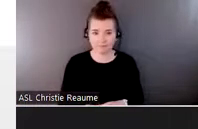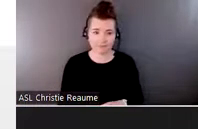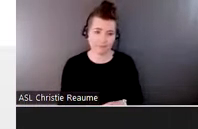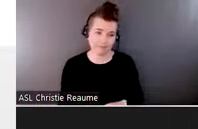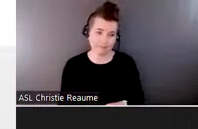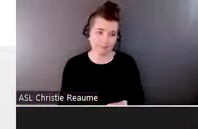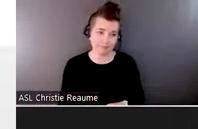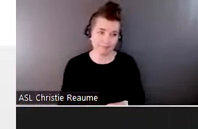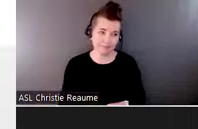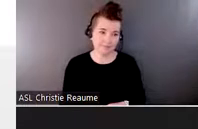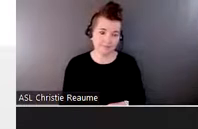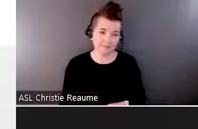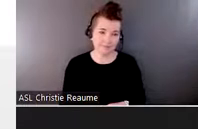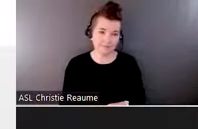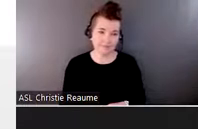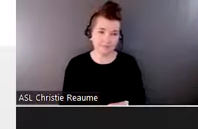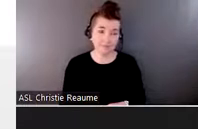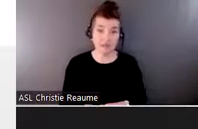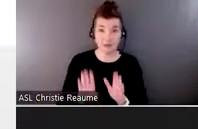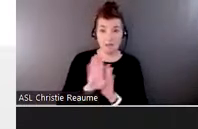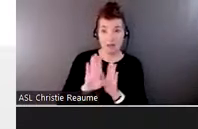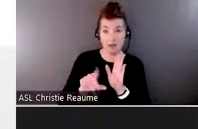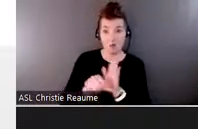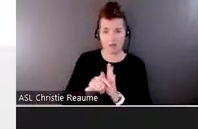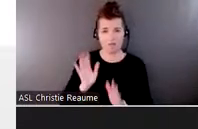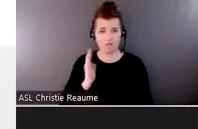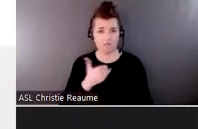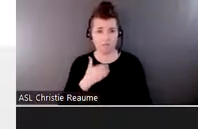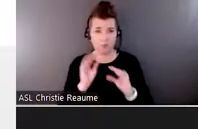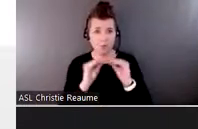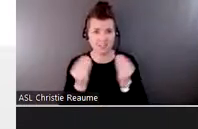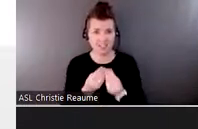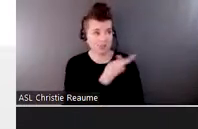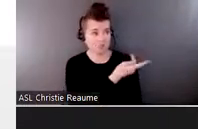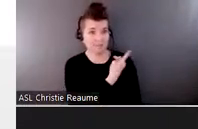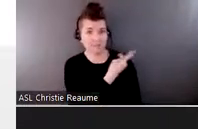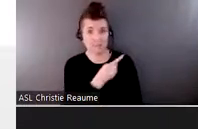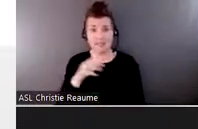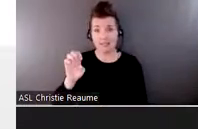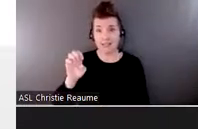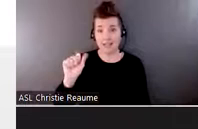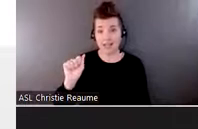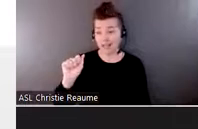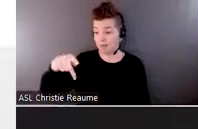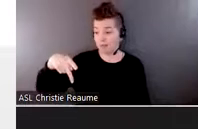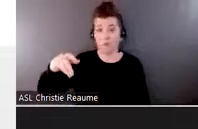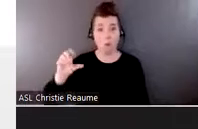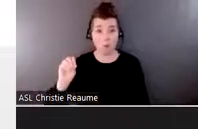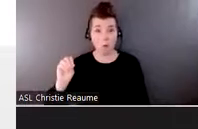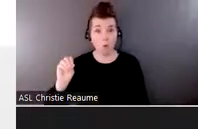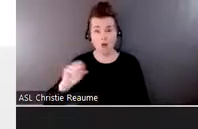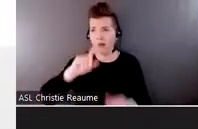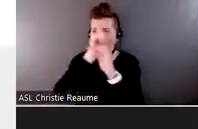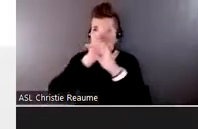So just a brief background about our organizations. Elder Abuse Prevention Ontario envisions